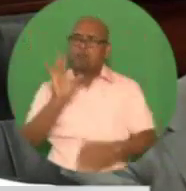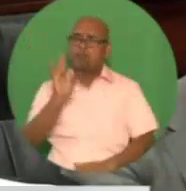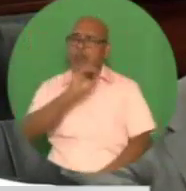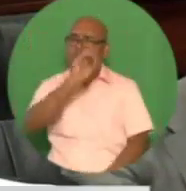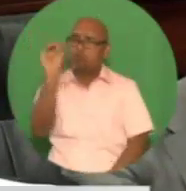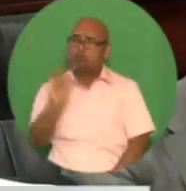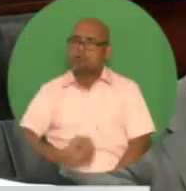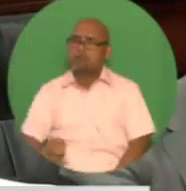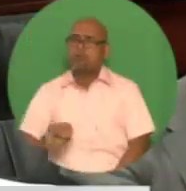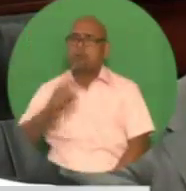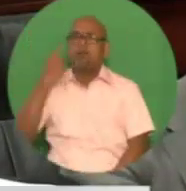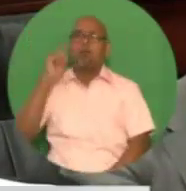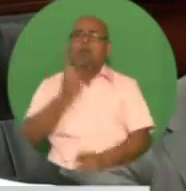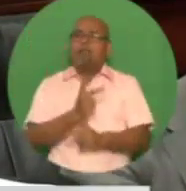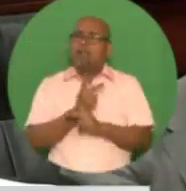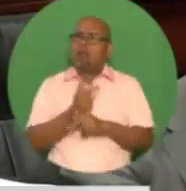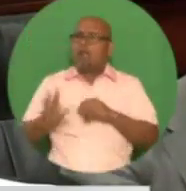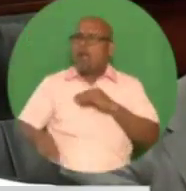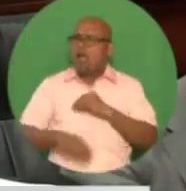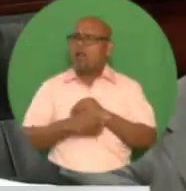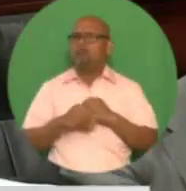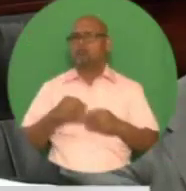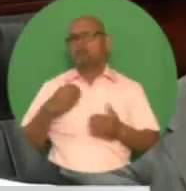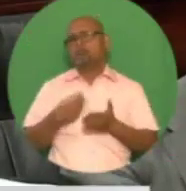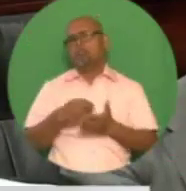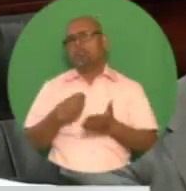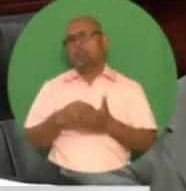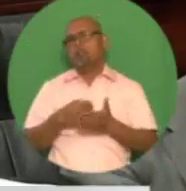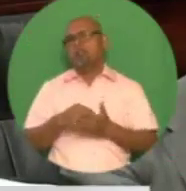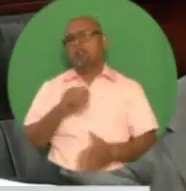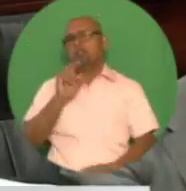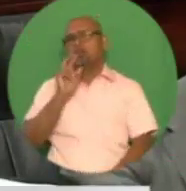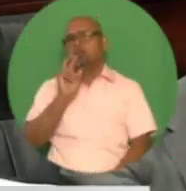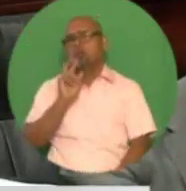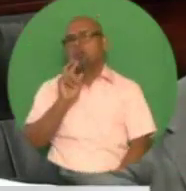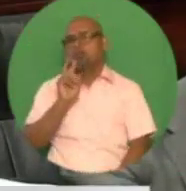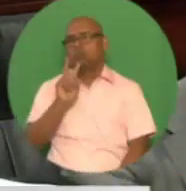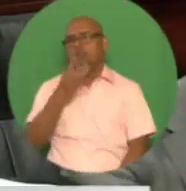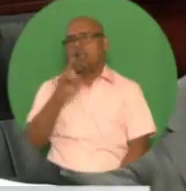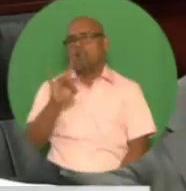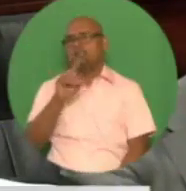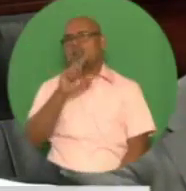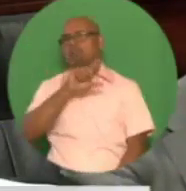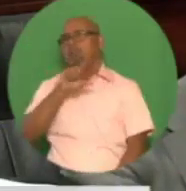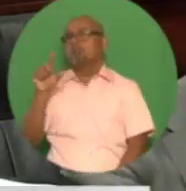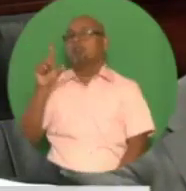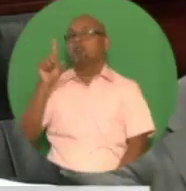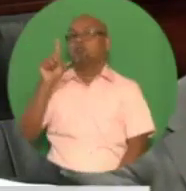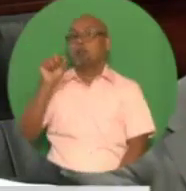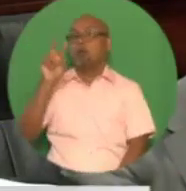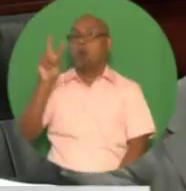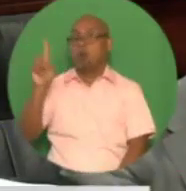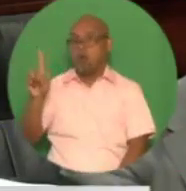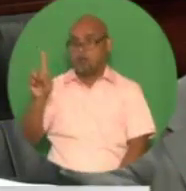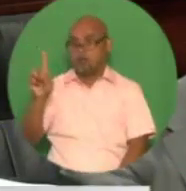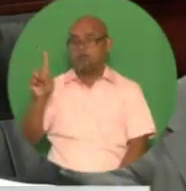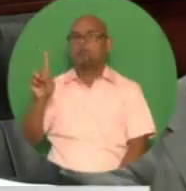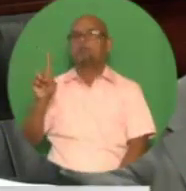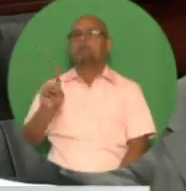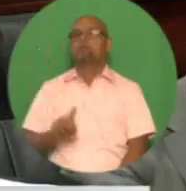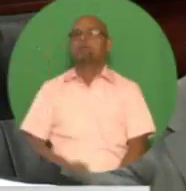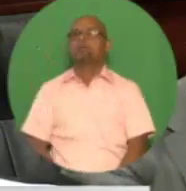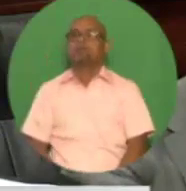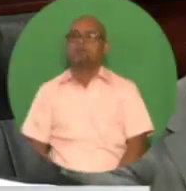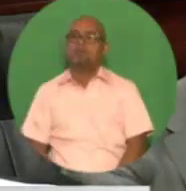surplus in the period 2018 to 2021. Gross international reserves would remain at a level considered to be